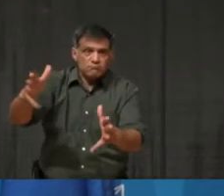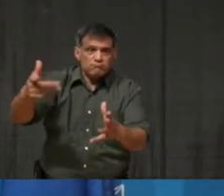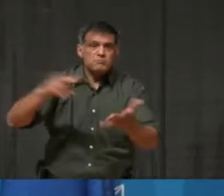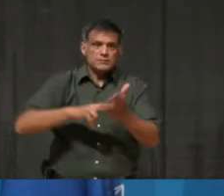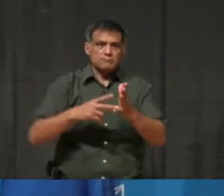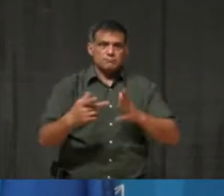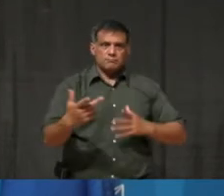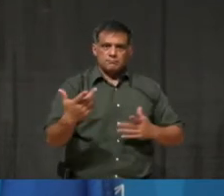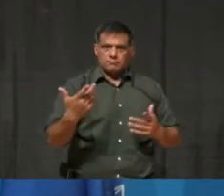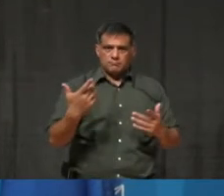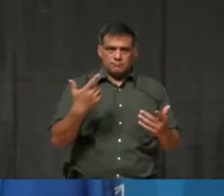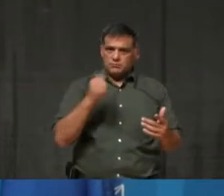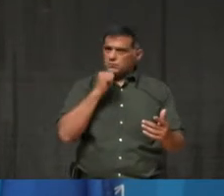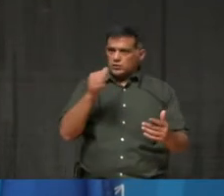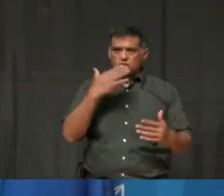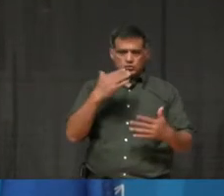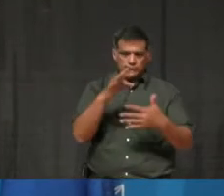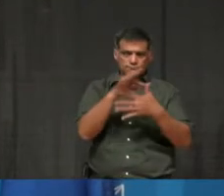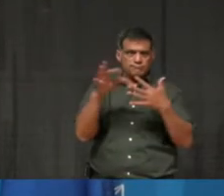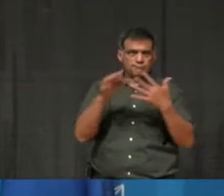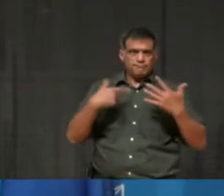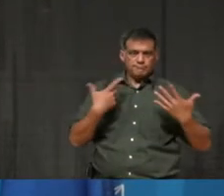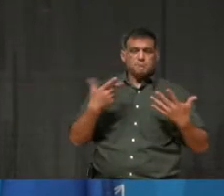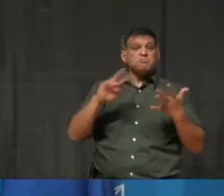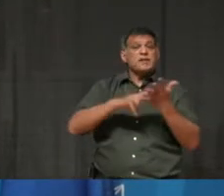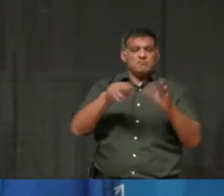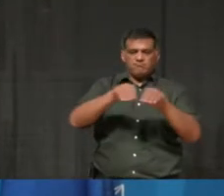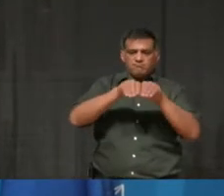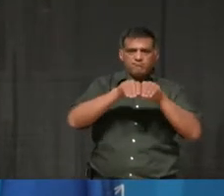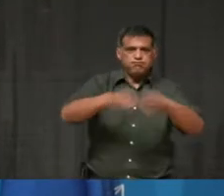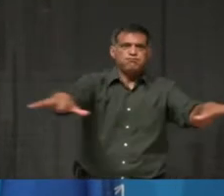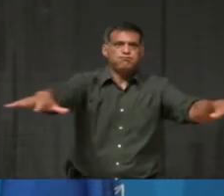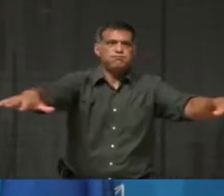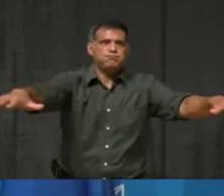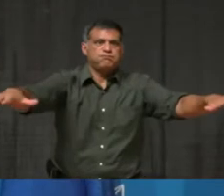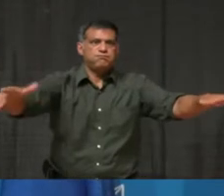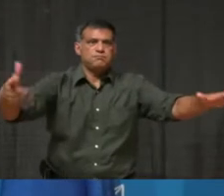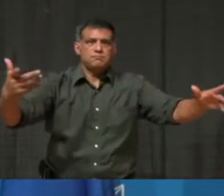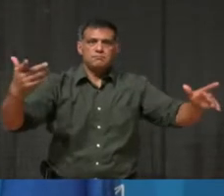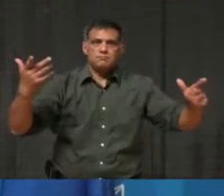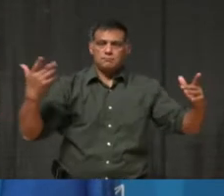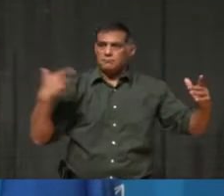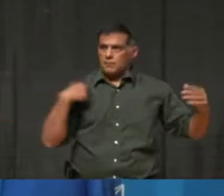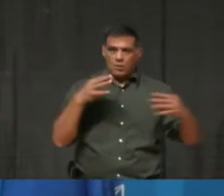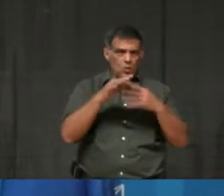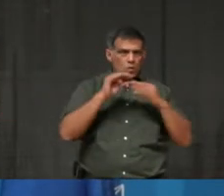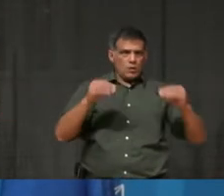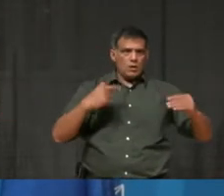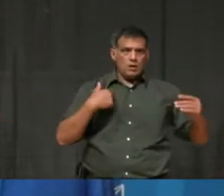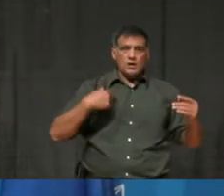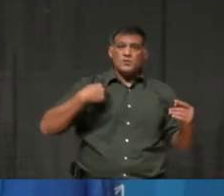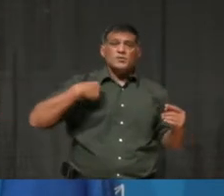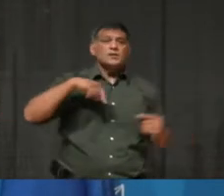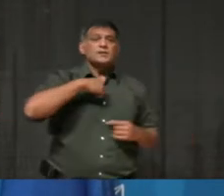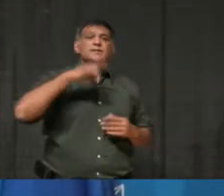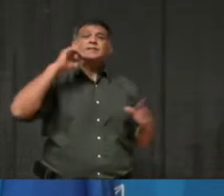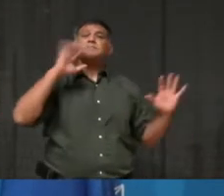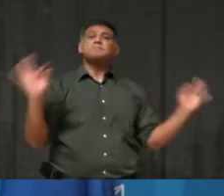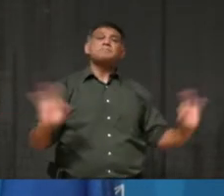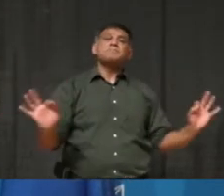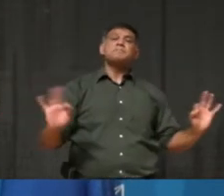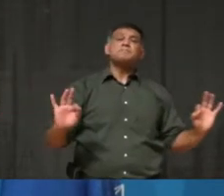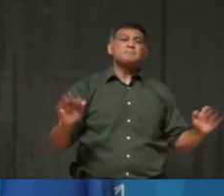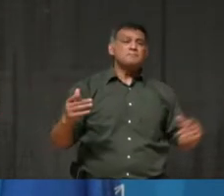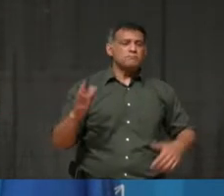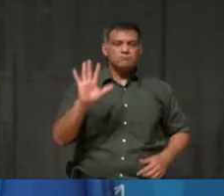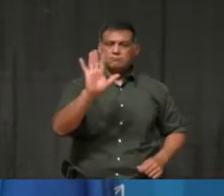good choices in a pandemic. None of our decisions have been taken easily. These are the decisions we are taking now to save